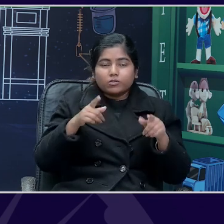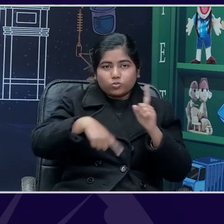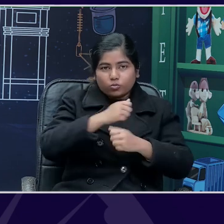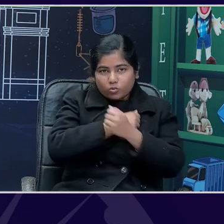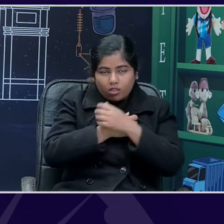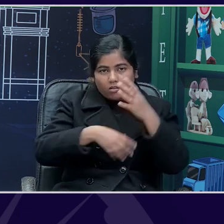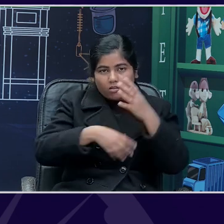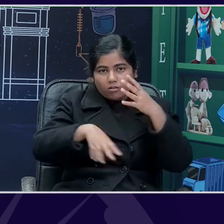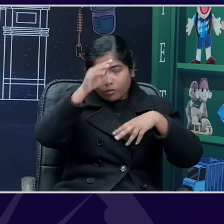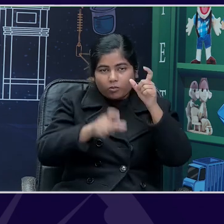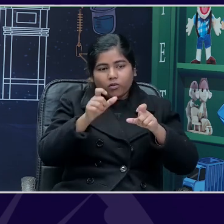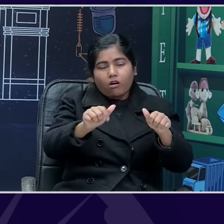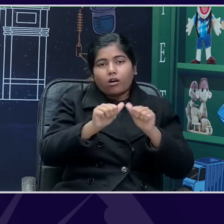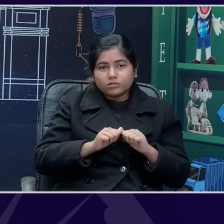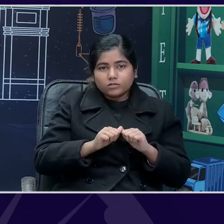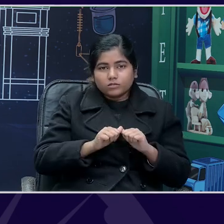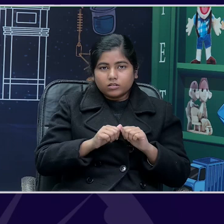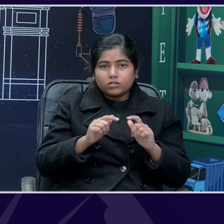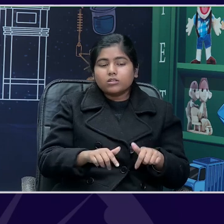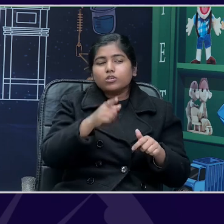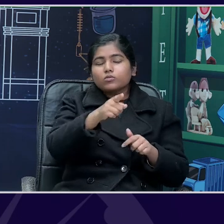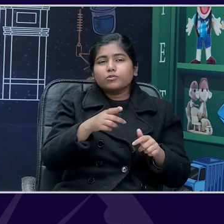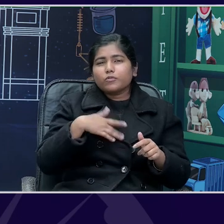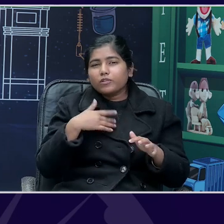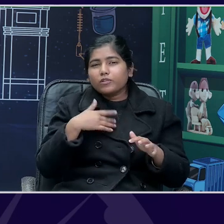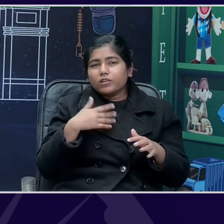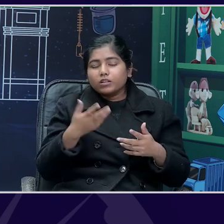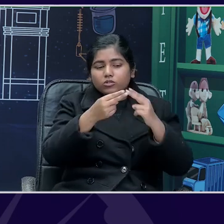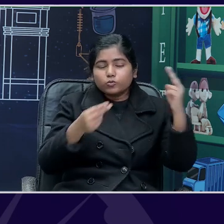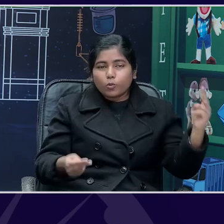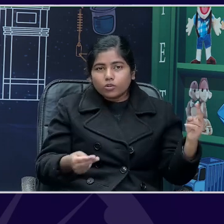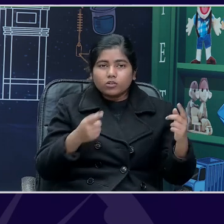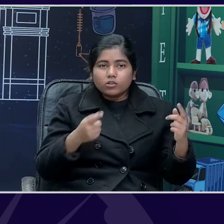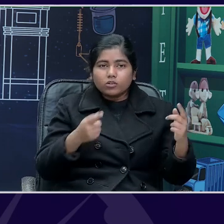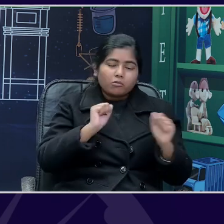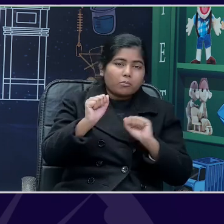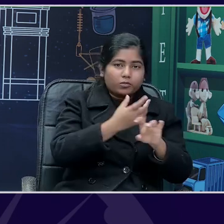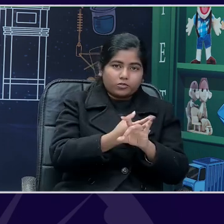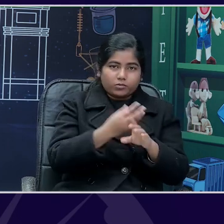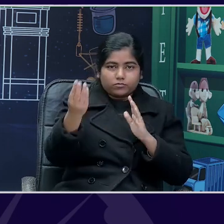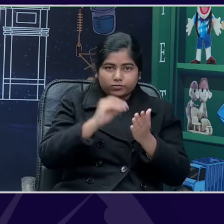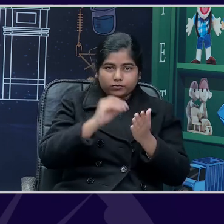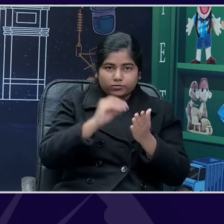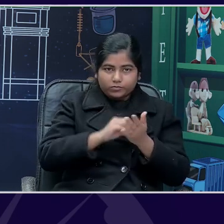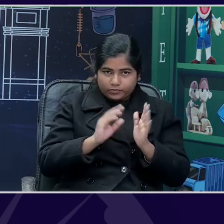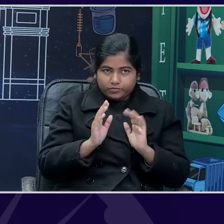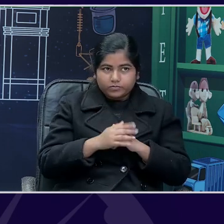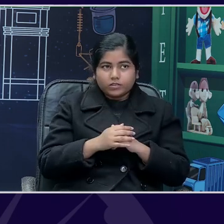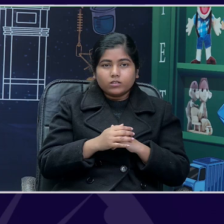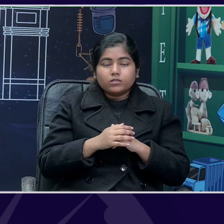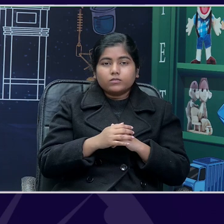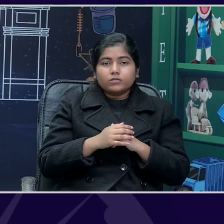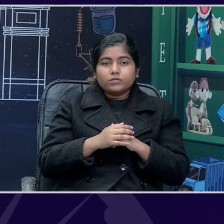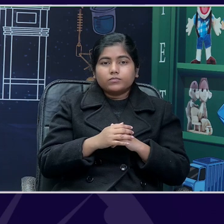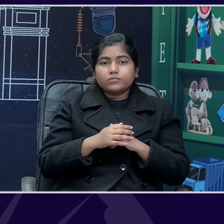about the story. we can feedbacks. So, ma'am,